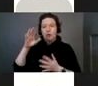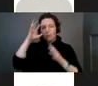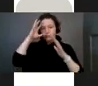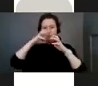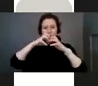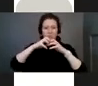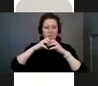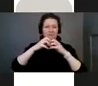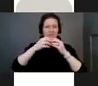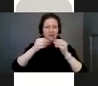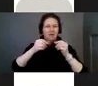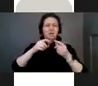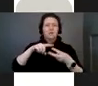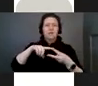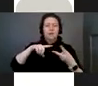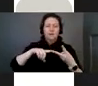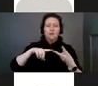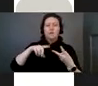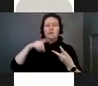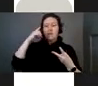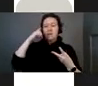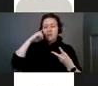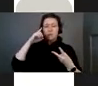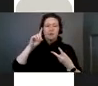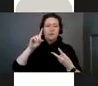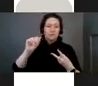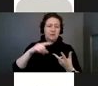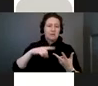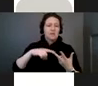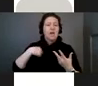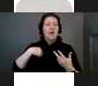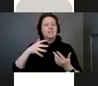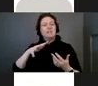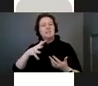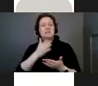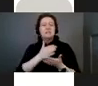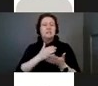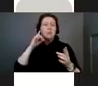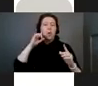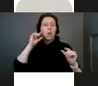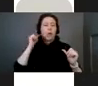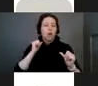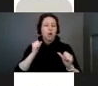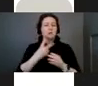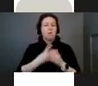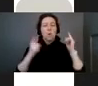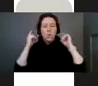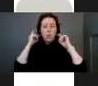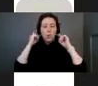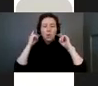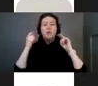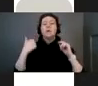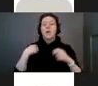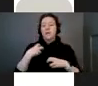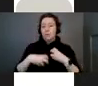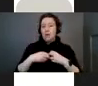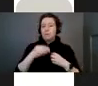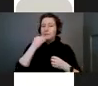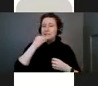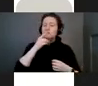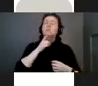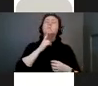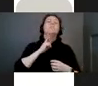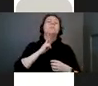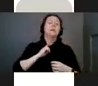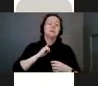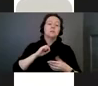disability. She has mild hearing loss on both sides. And she has trouble eating and swallowing. So she does have